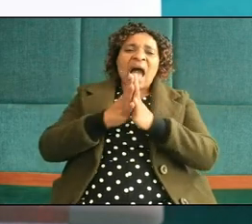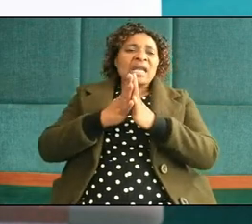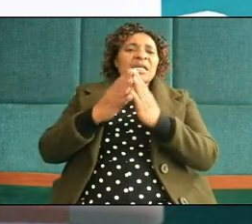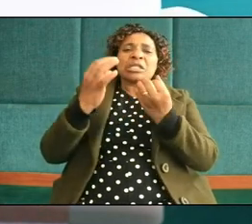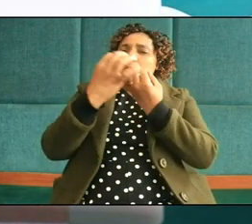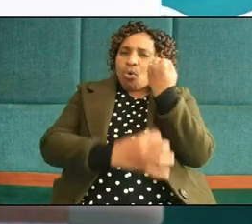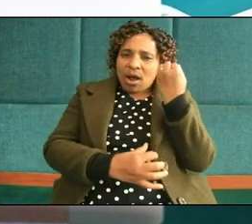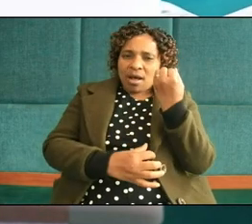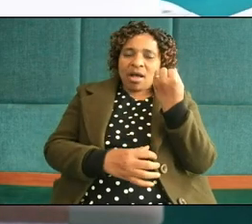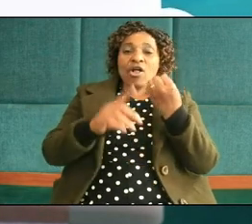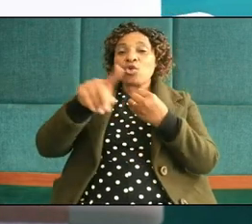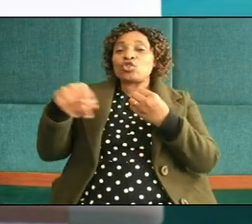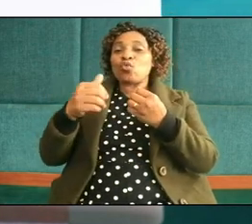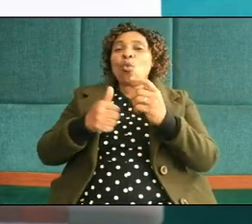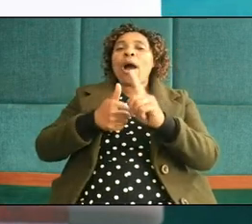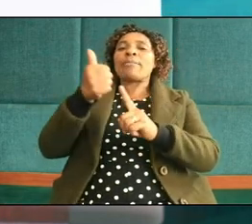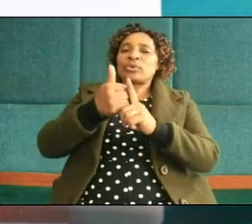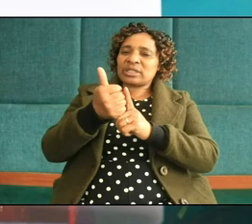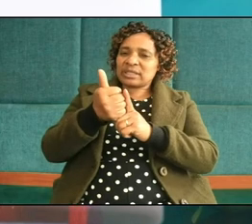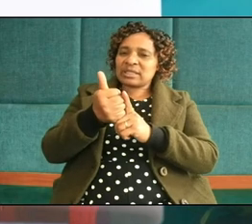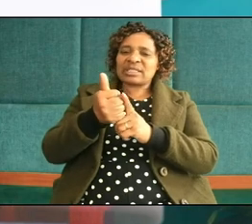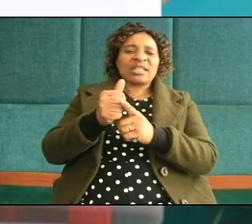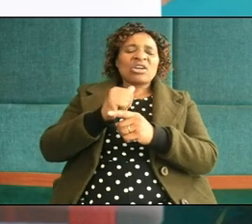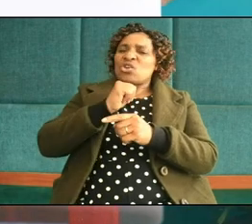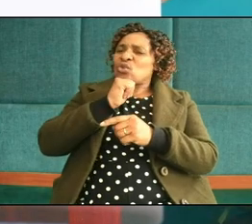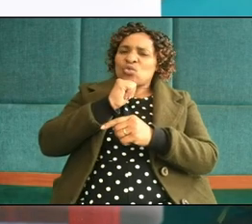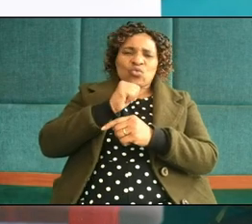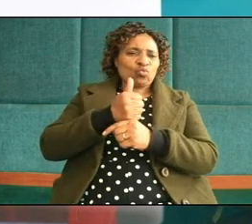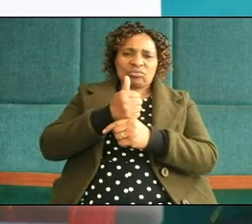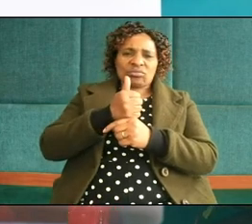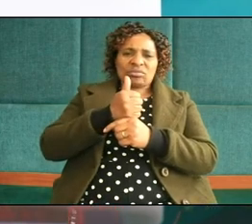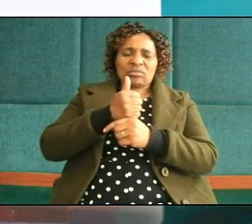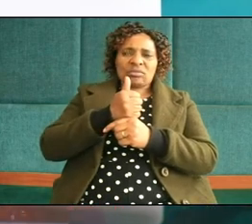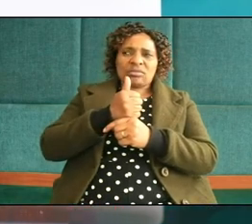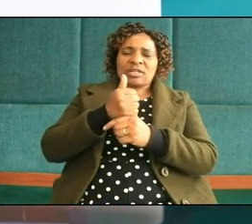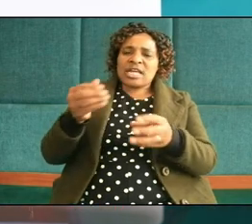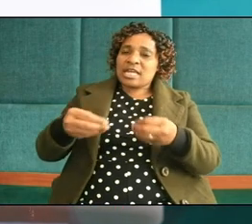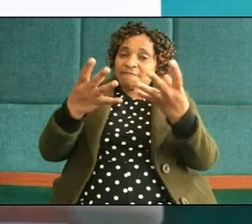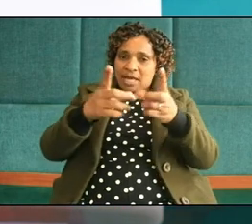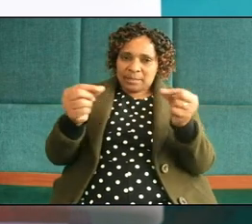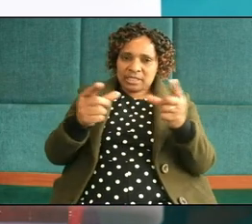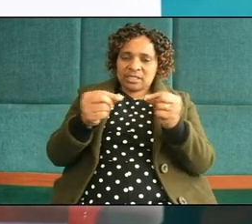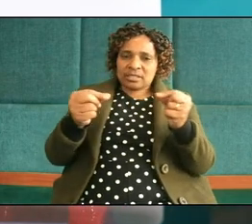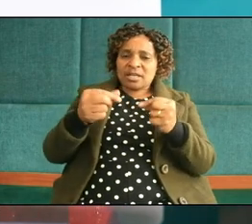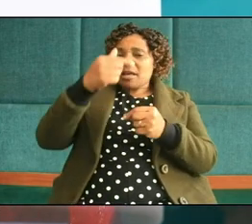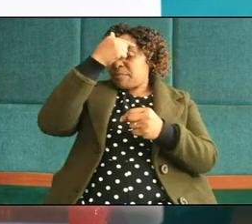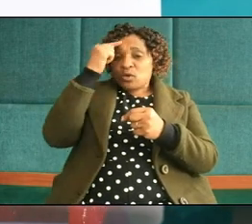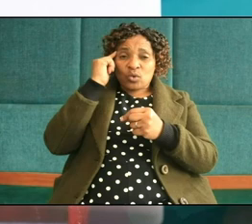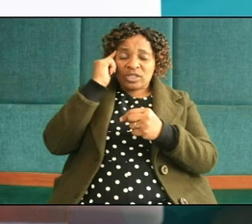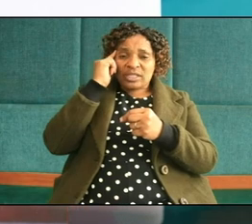but believe me it was not giving a message because